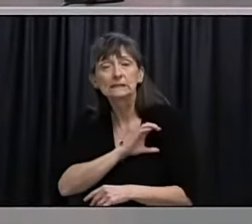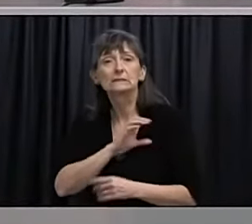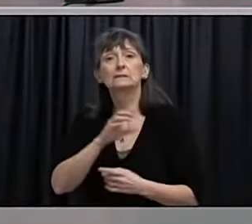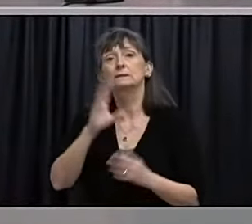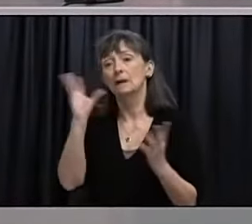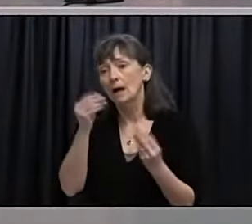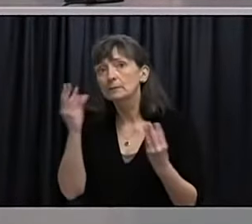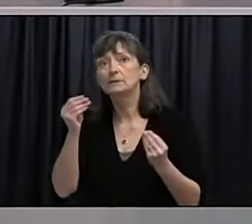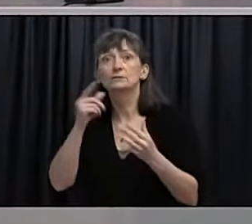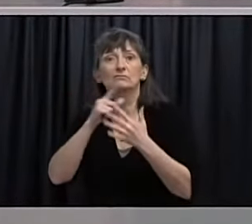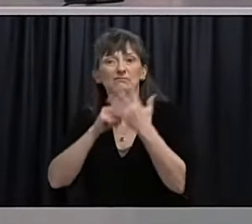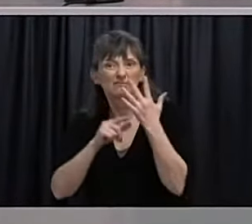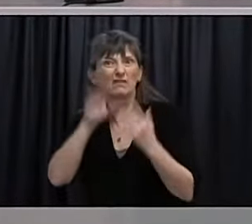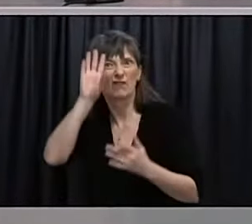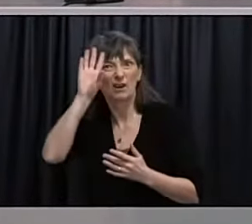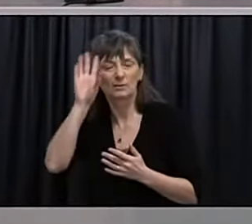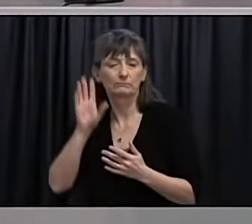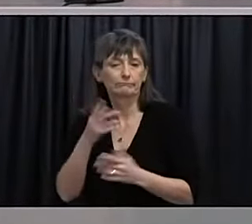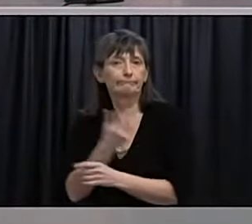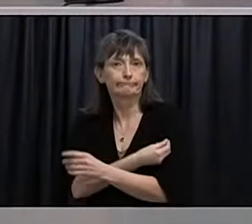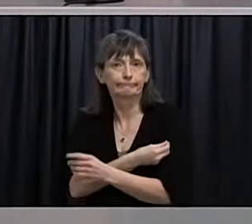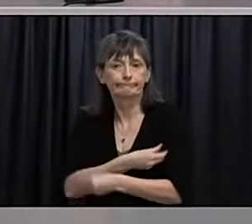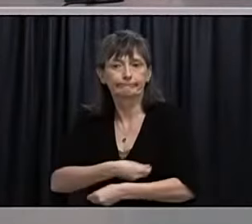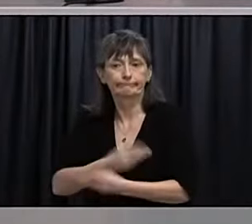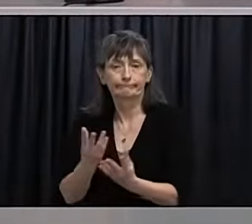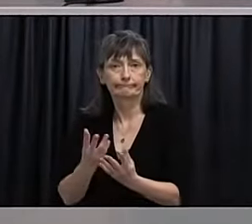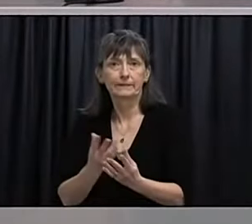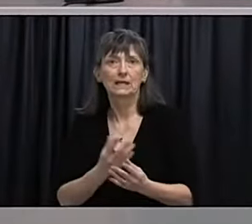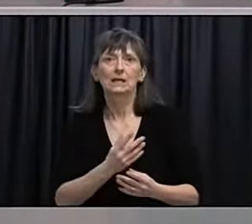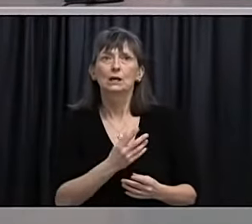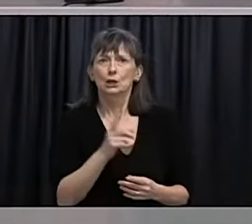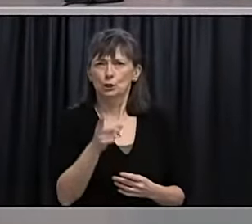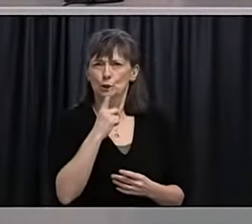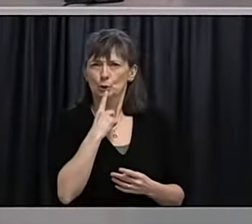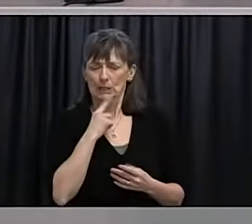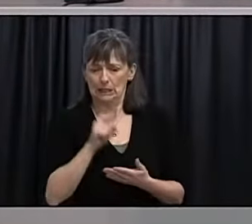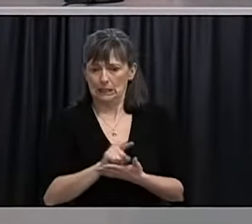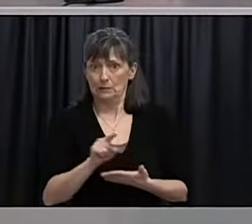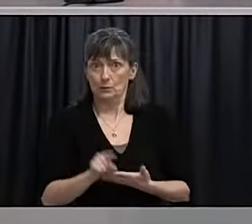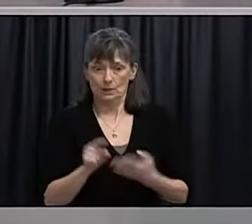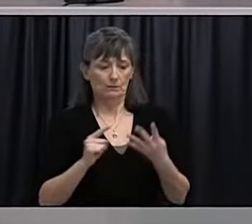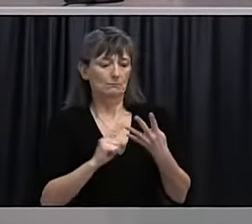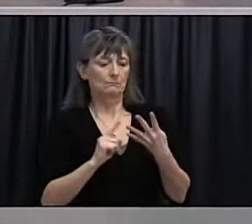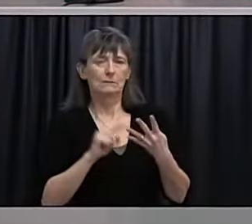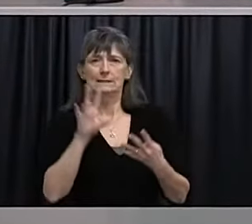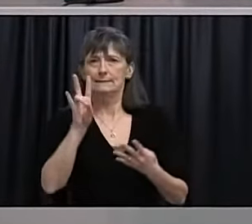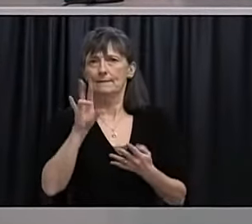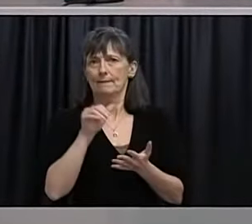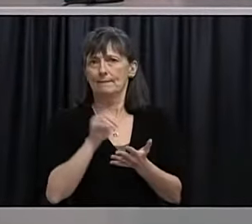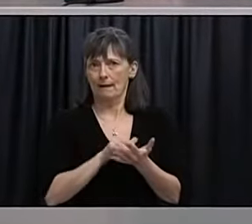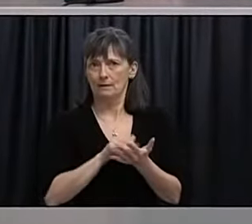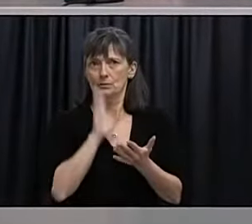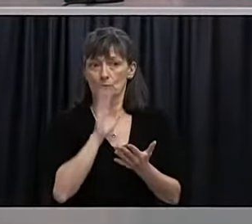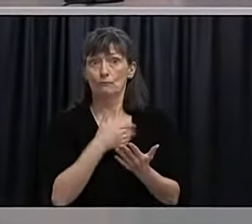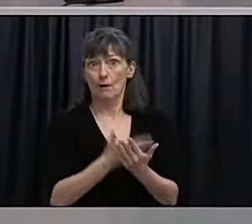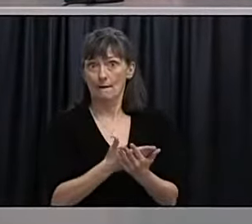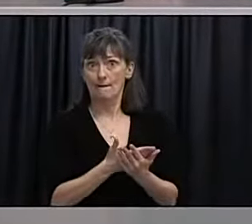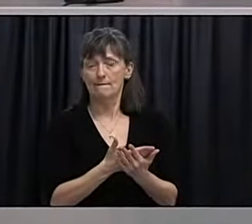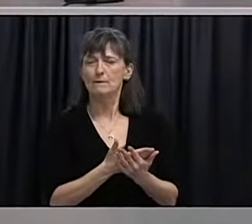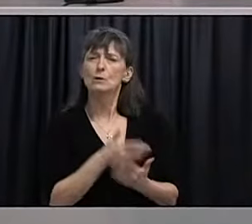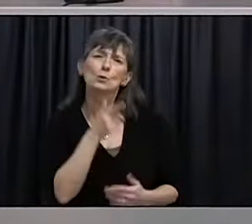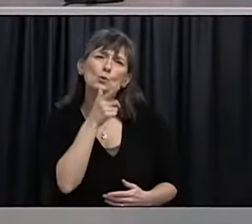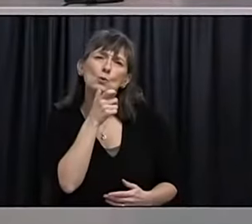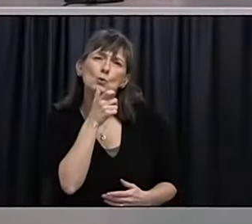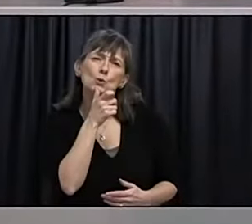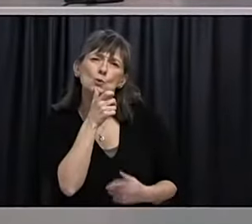and paramedics, I'm wondering with 7,000 doses arriving in the next week or so, who are the essential workers? Because there's a